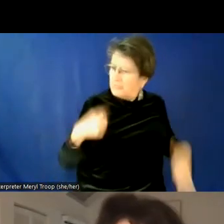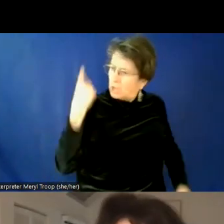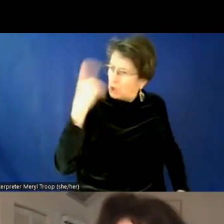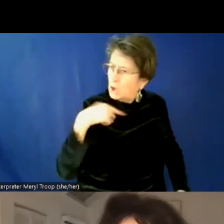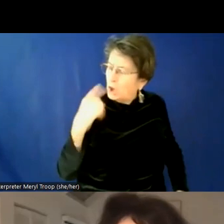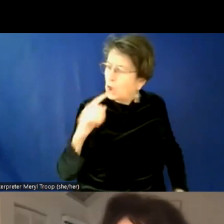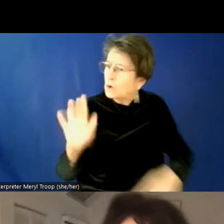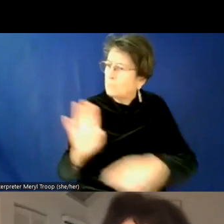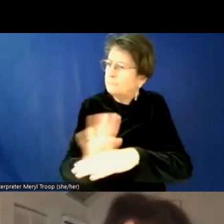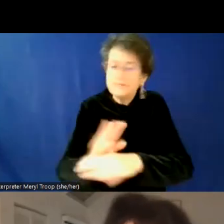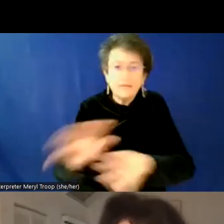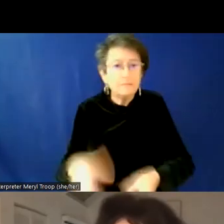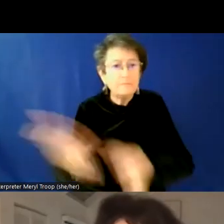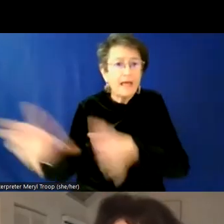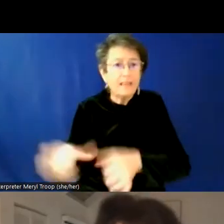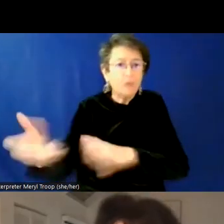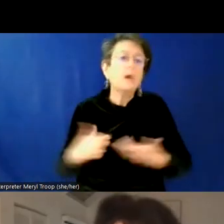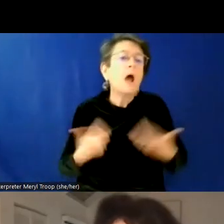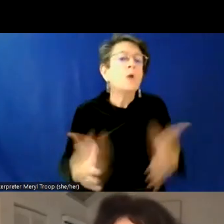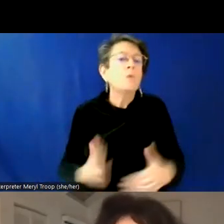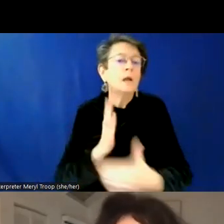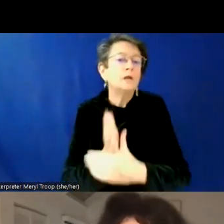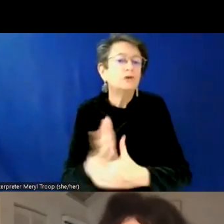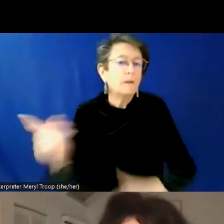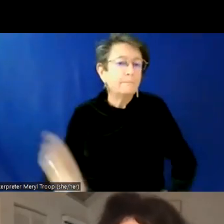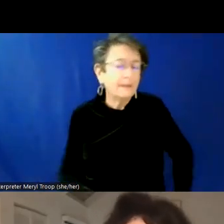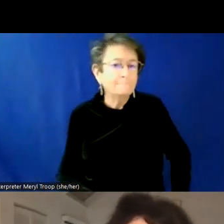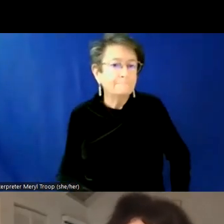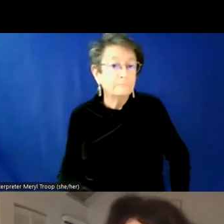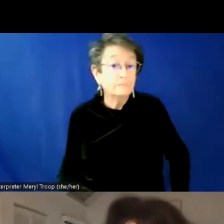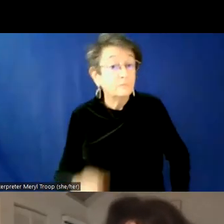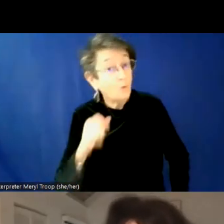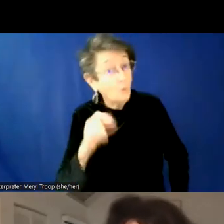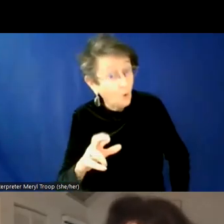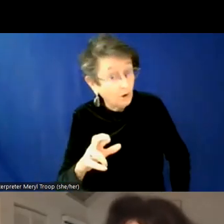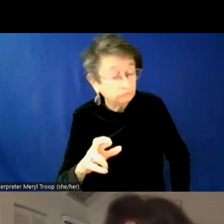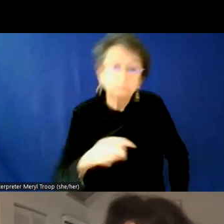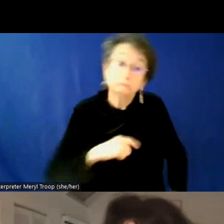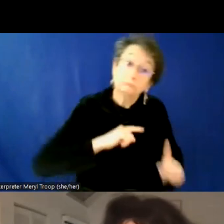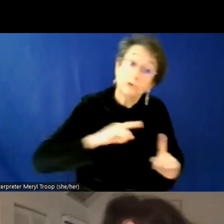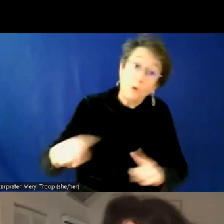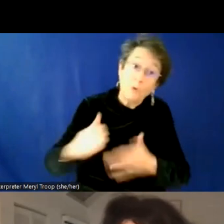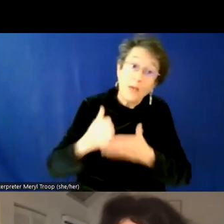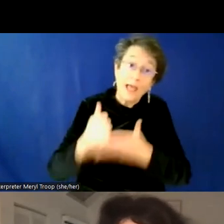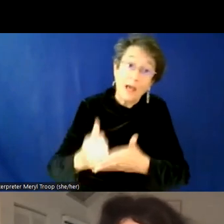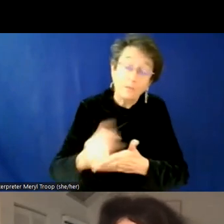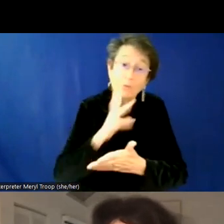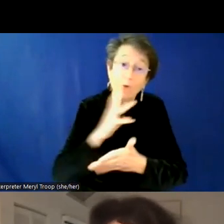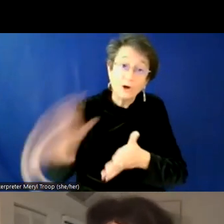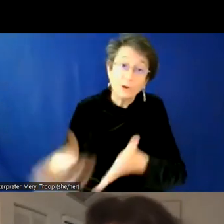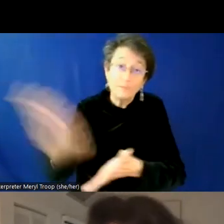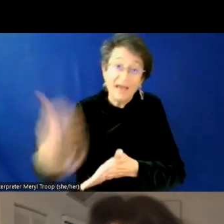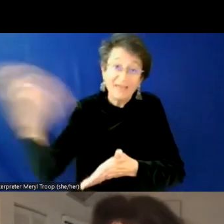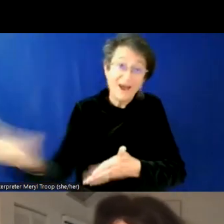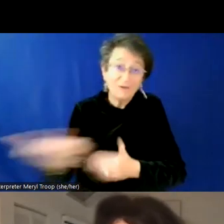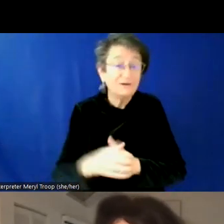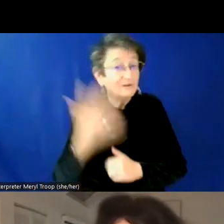busy bailing out that water and I don't want to interrupt. Um, or you could go and help them bail out the water because you know that they're